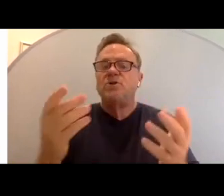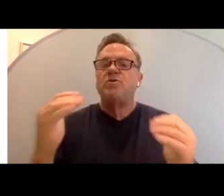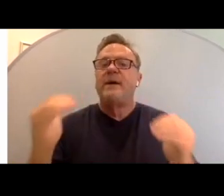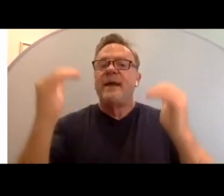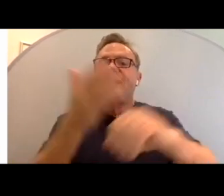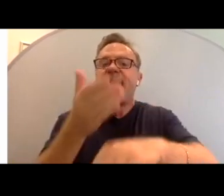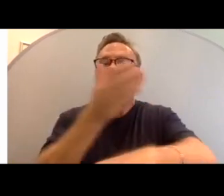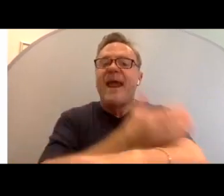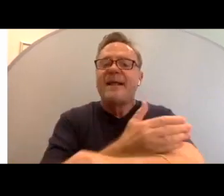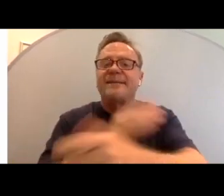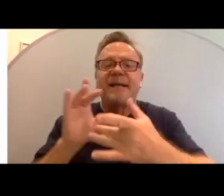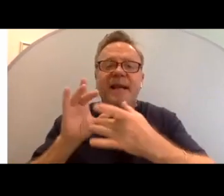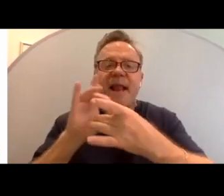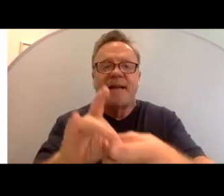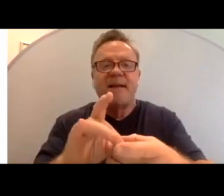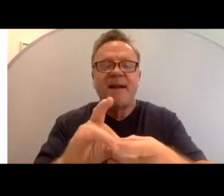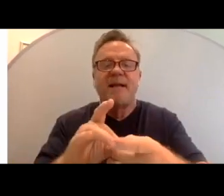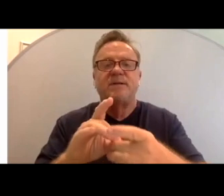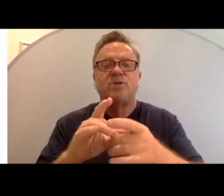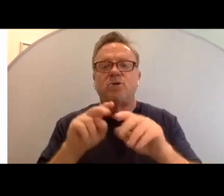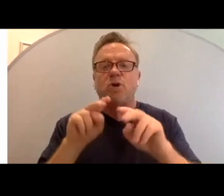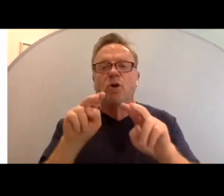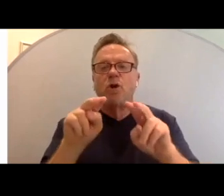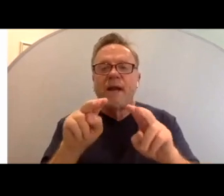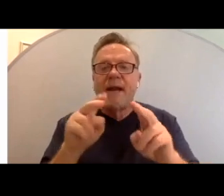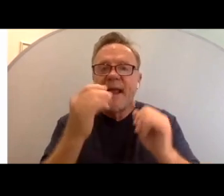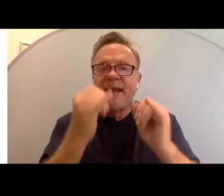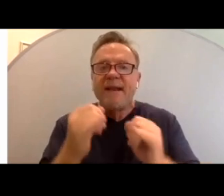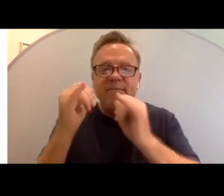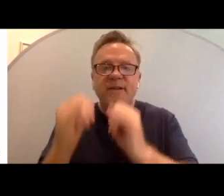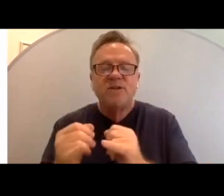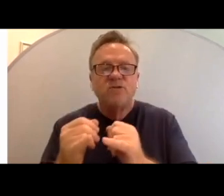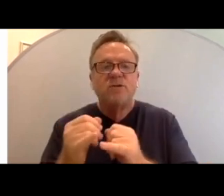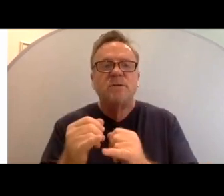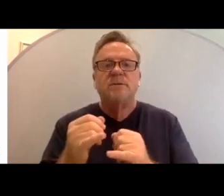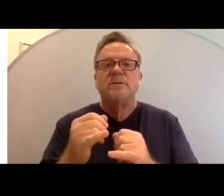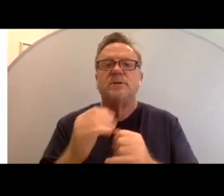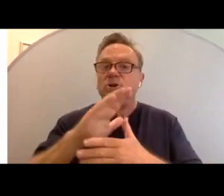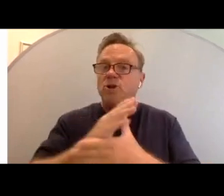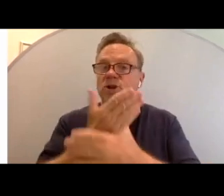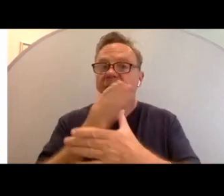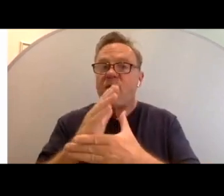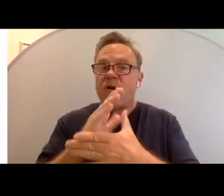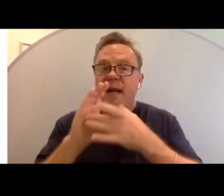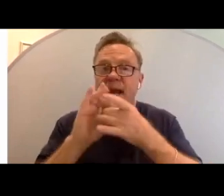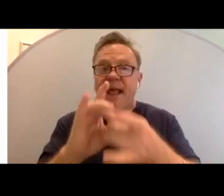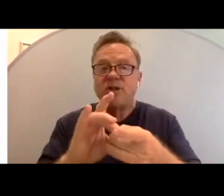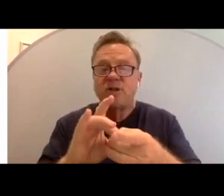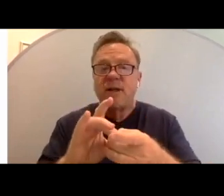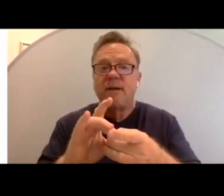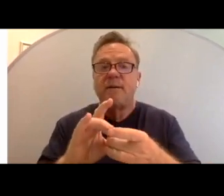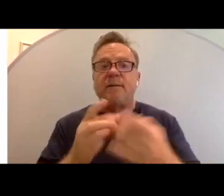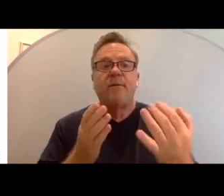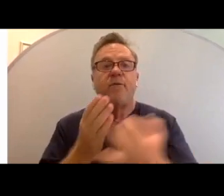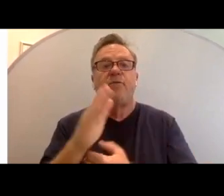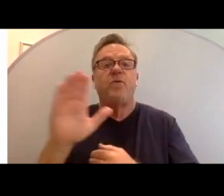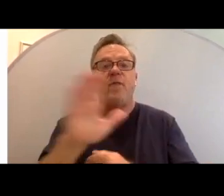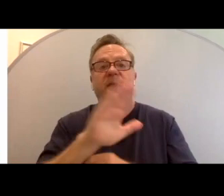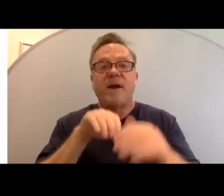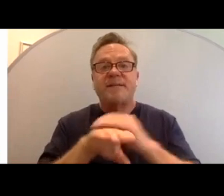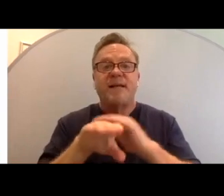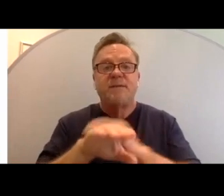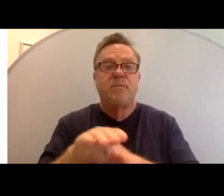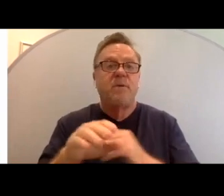connectedness, looking at individuals, sharing connection through their accessible